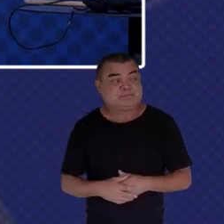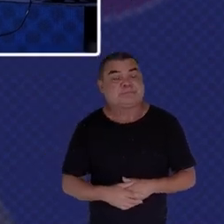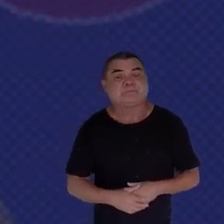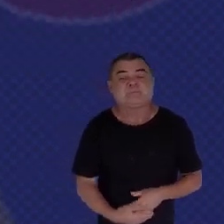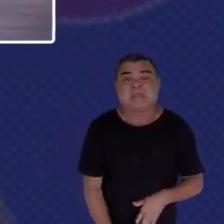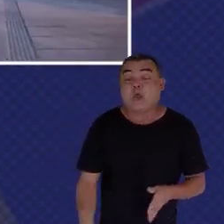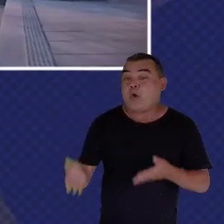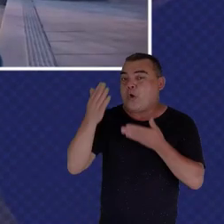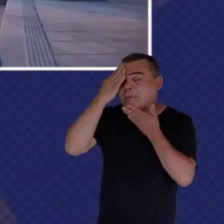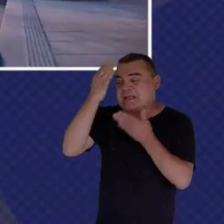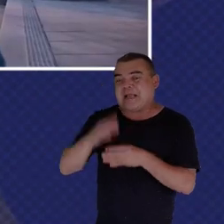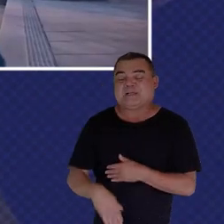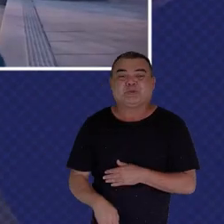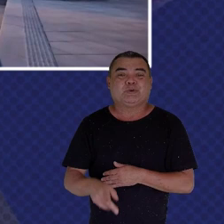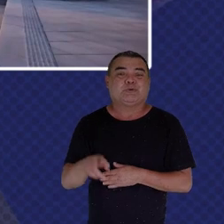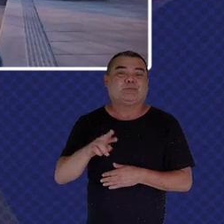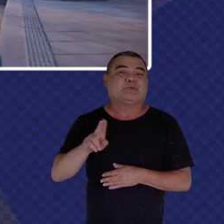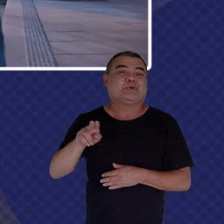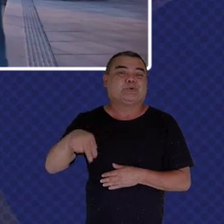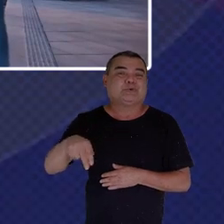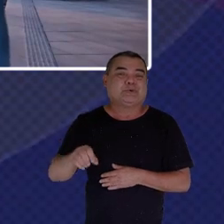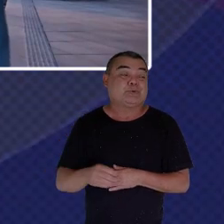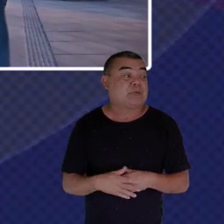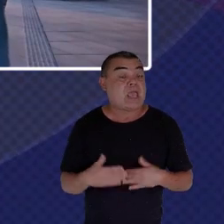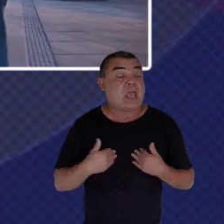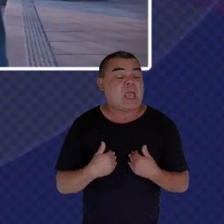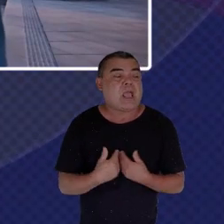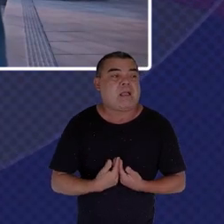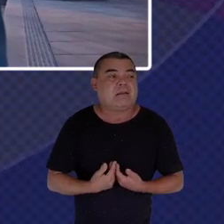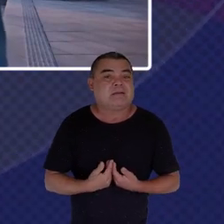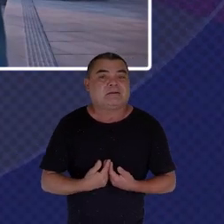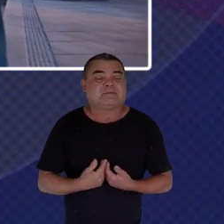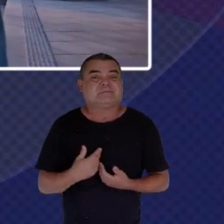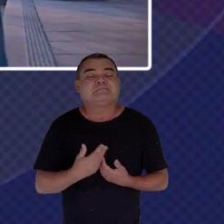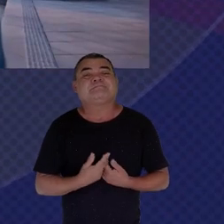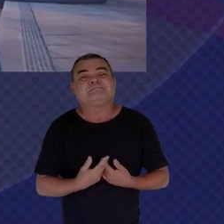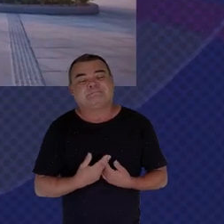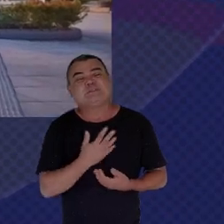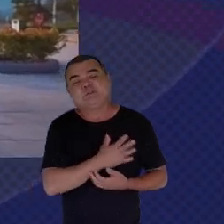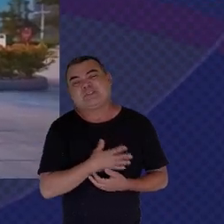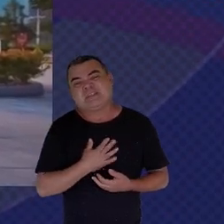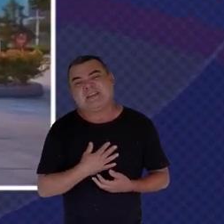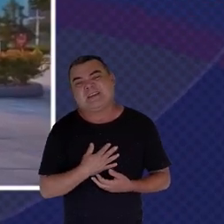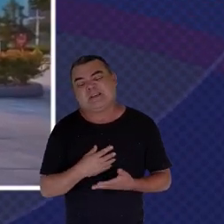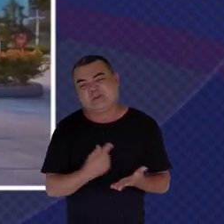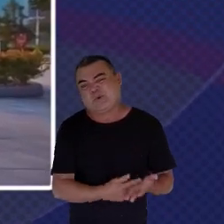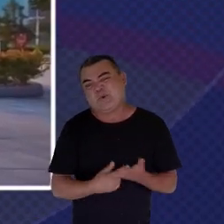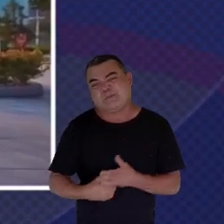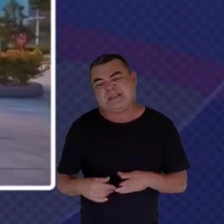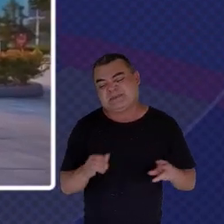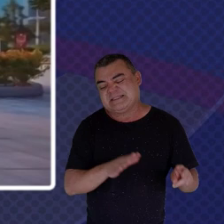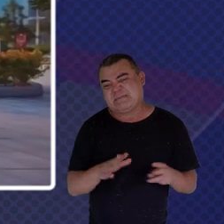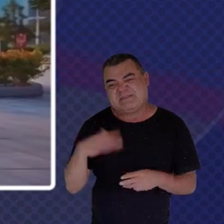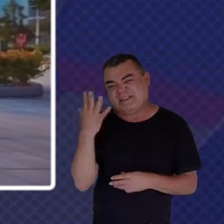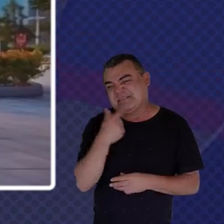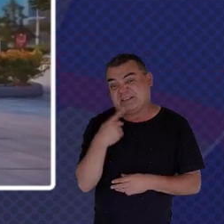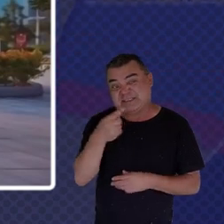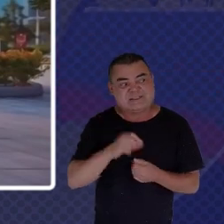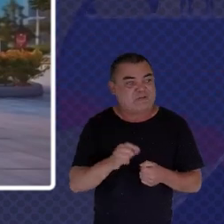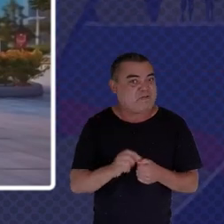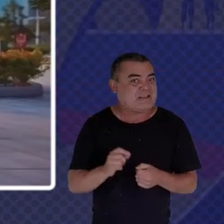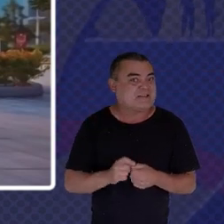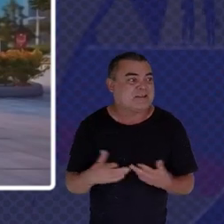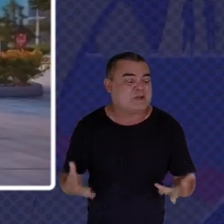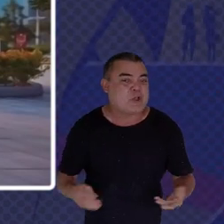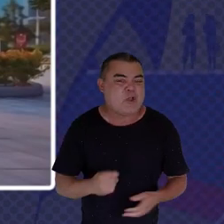Bruna I appreciate very much the invitation from ENAB To this wonderful week that you're having And it is, you know, almost 3 o'clock in the morning